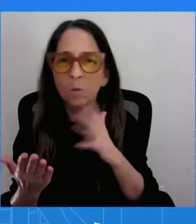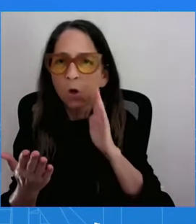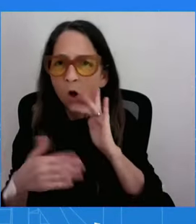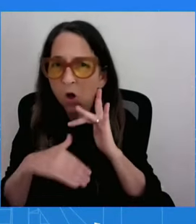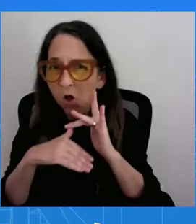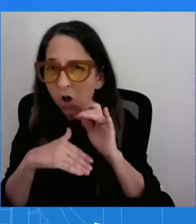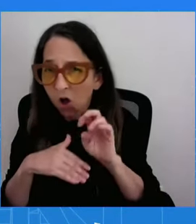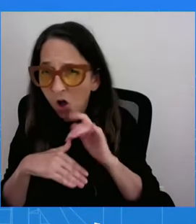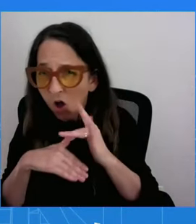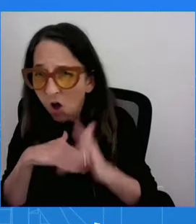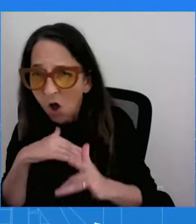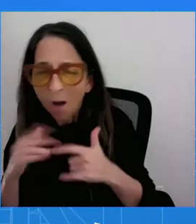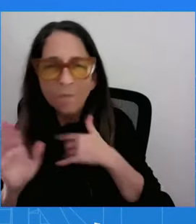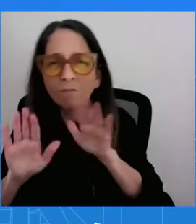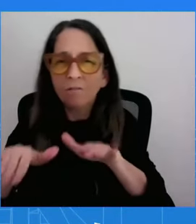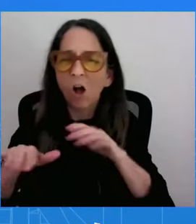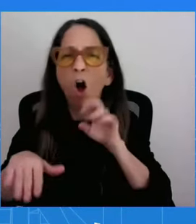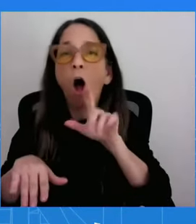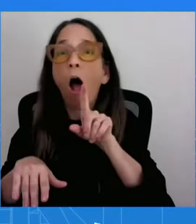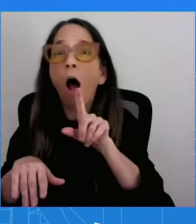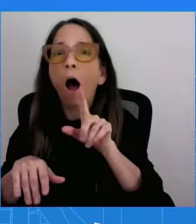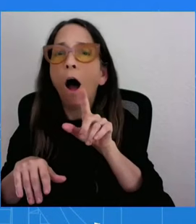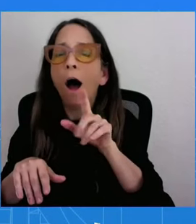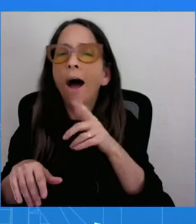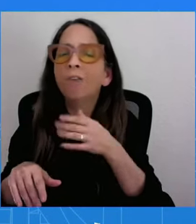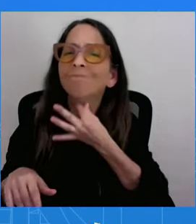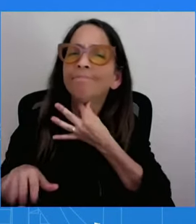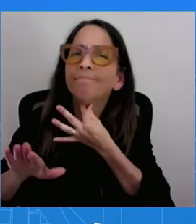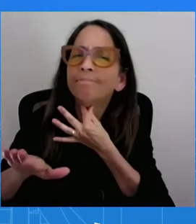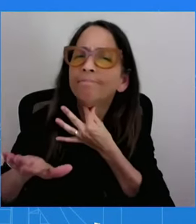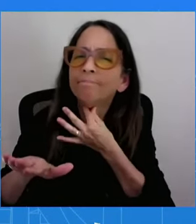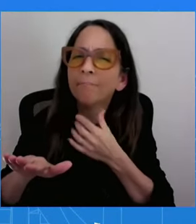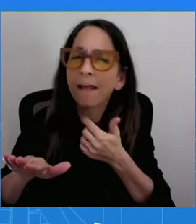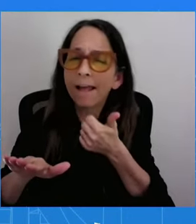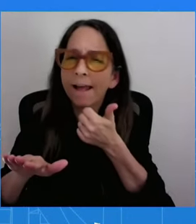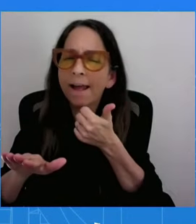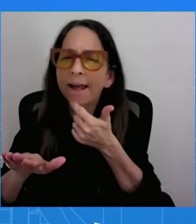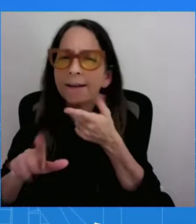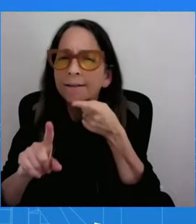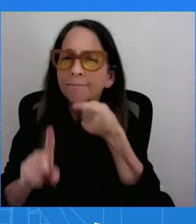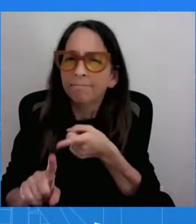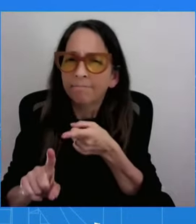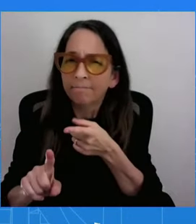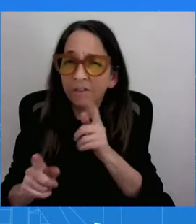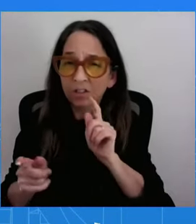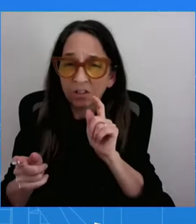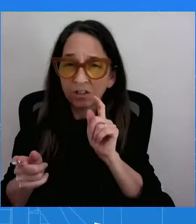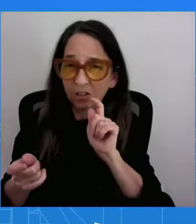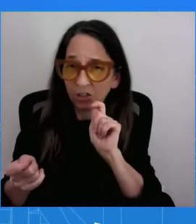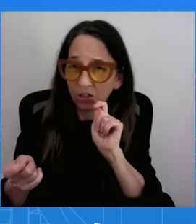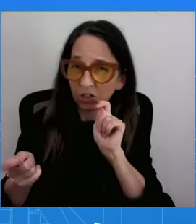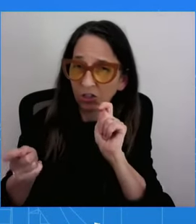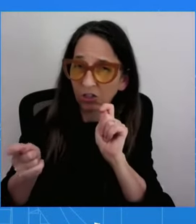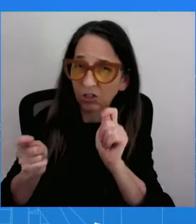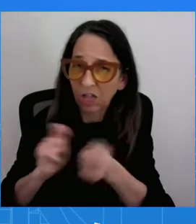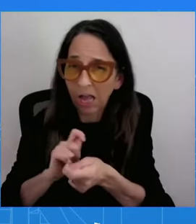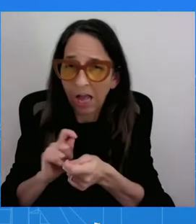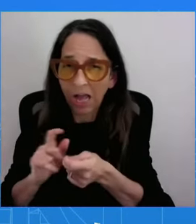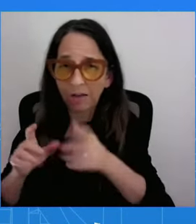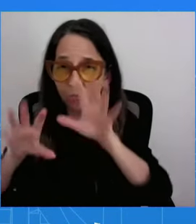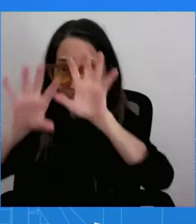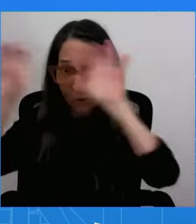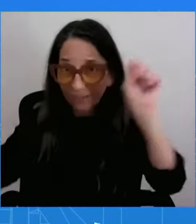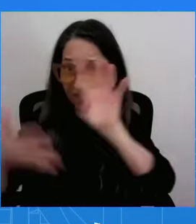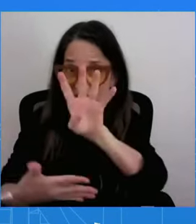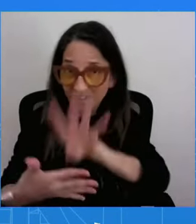any early indications you received about the other potential changes or additions to the President's schedule. Obviously, he's supposed to be on the road the next two days.